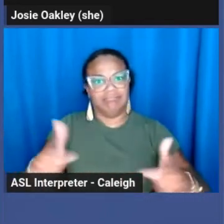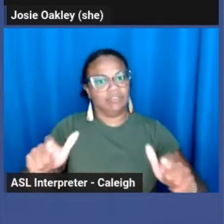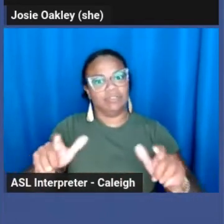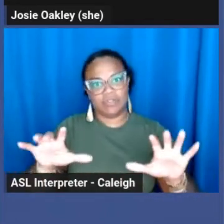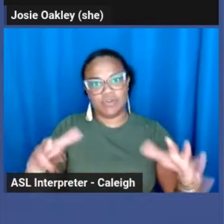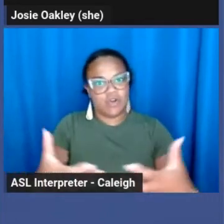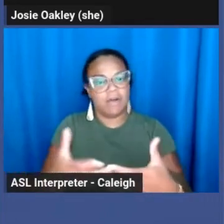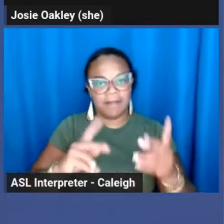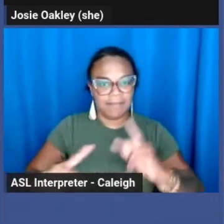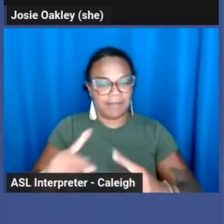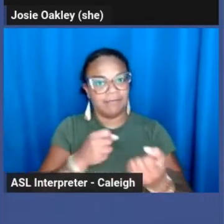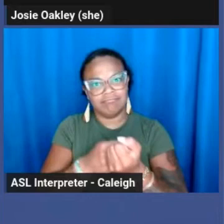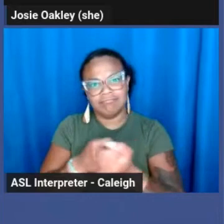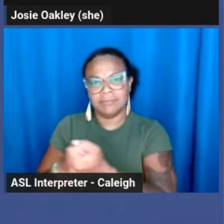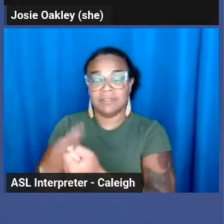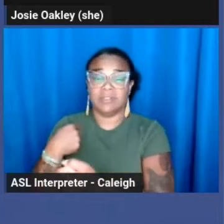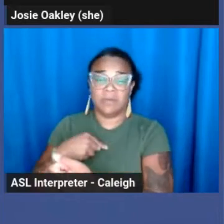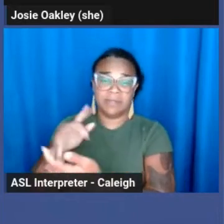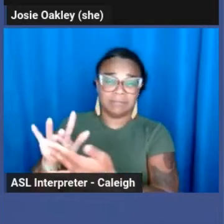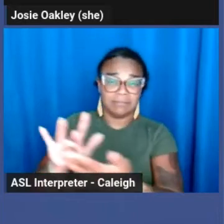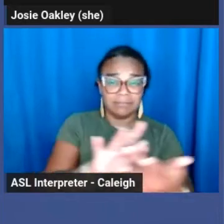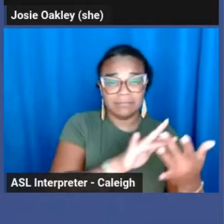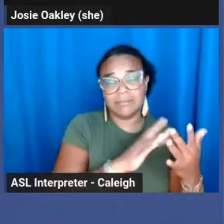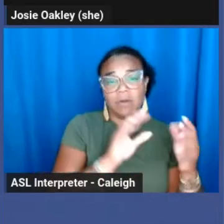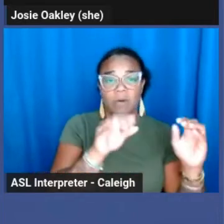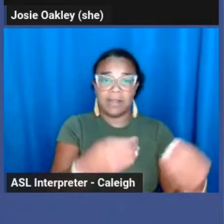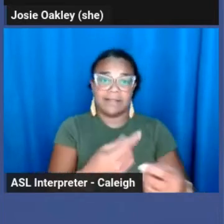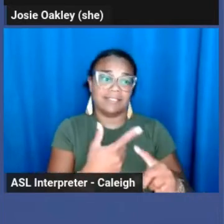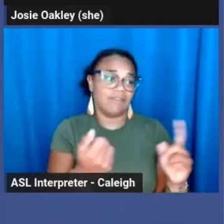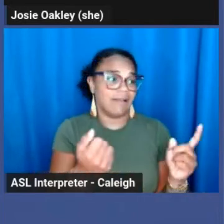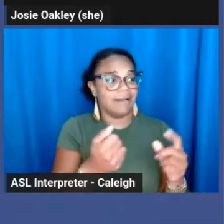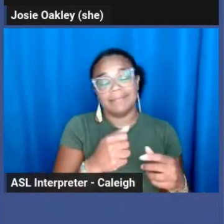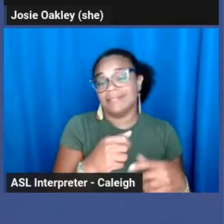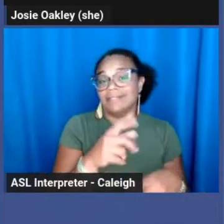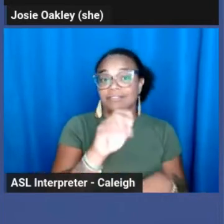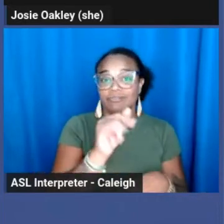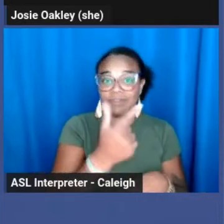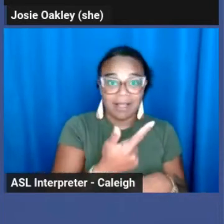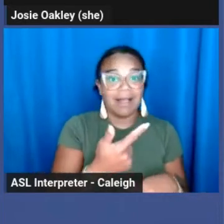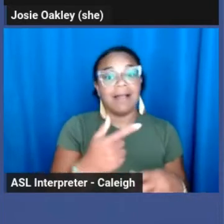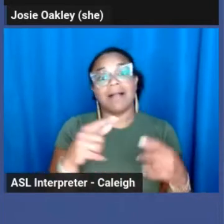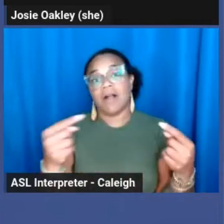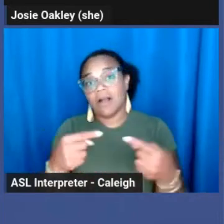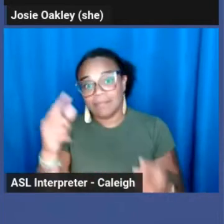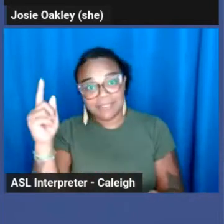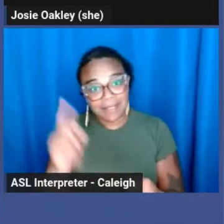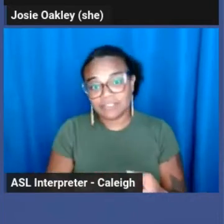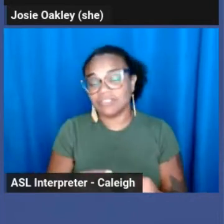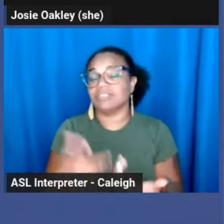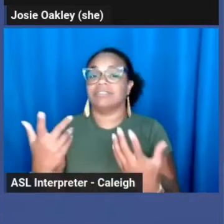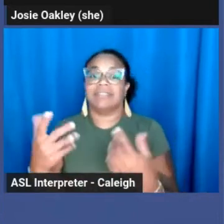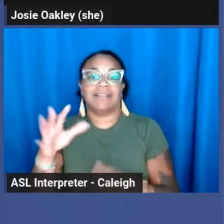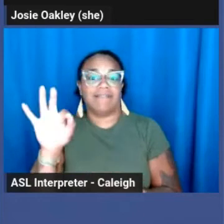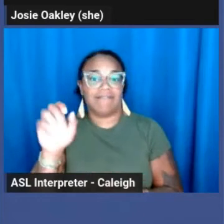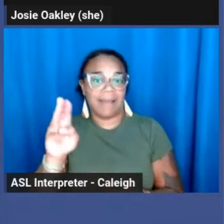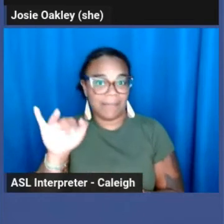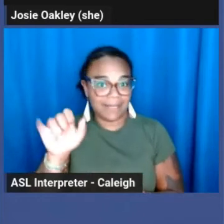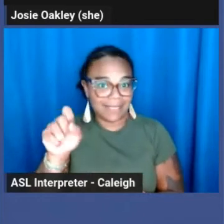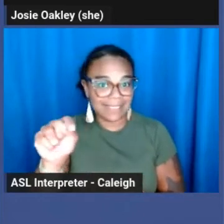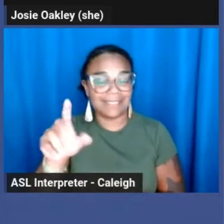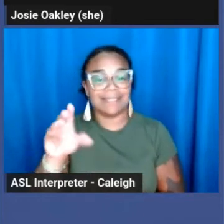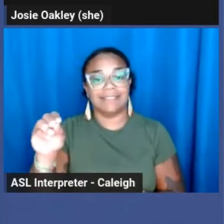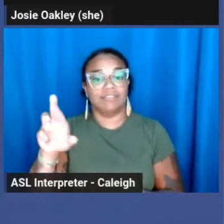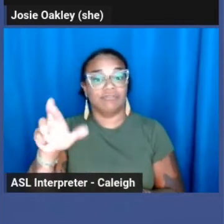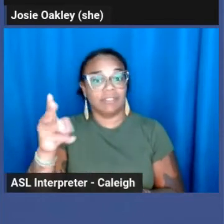from health, drug harm reduction, the queer organizations, sexual violence, feminist and racial justice